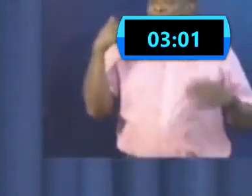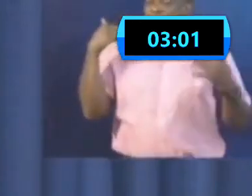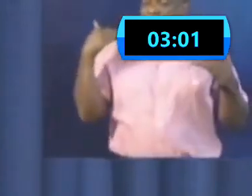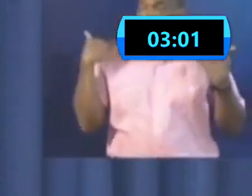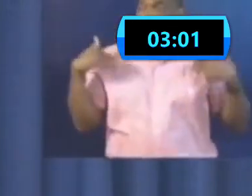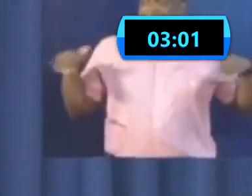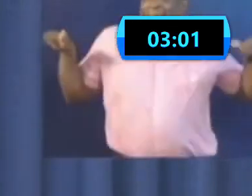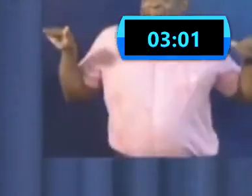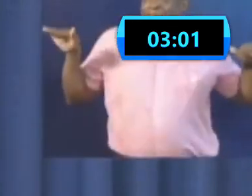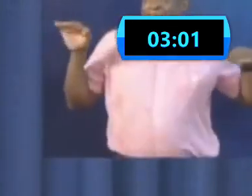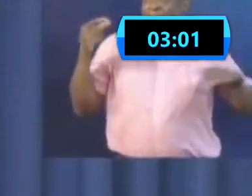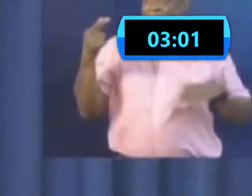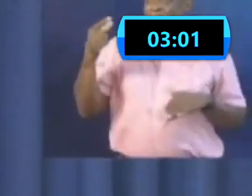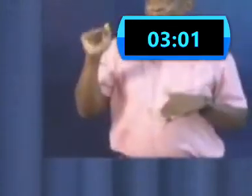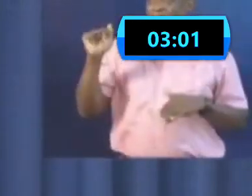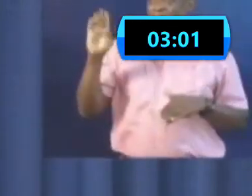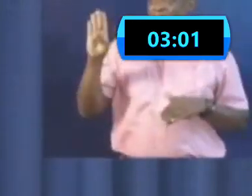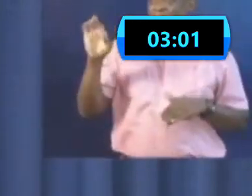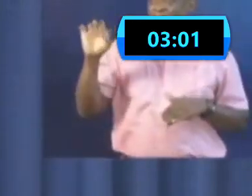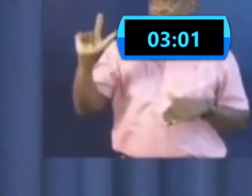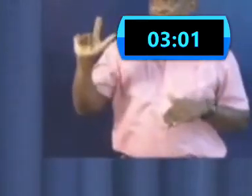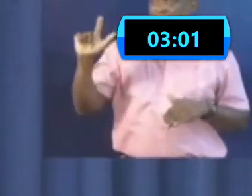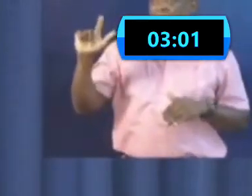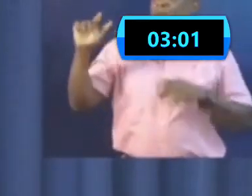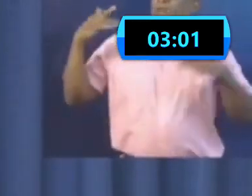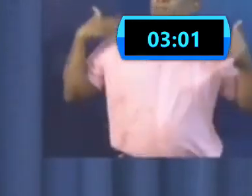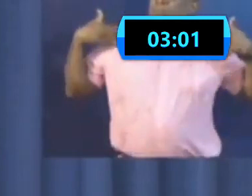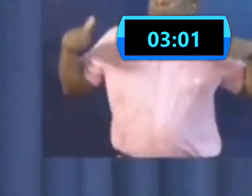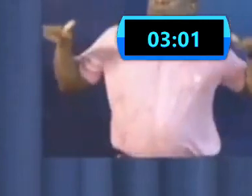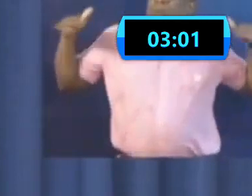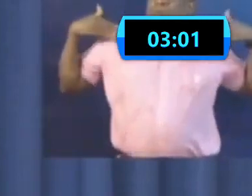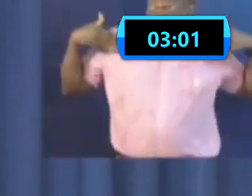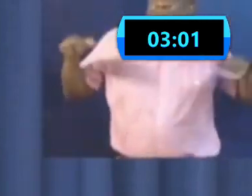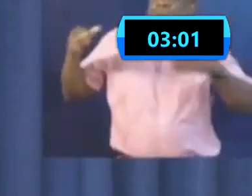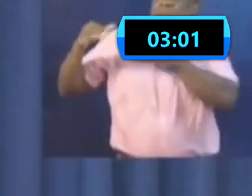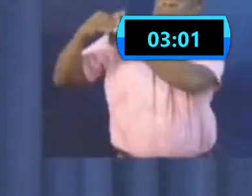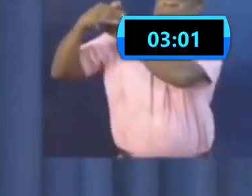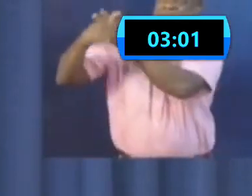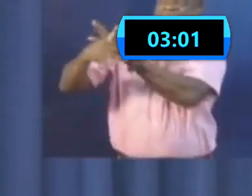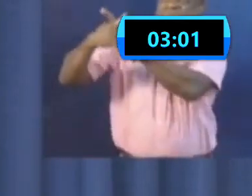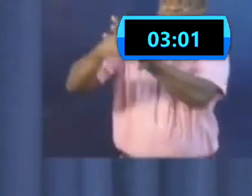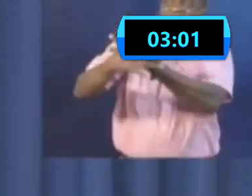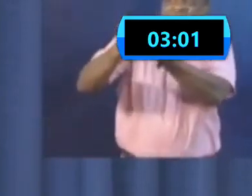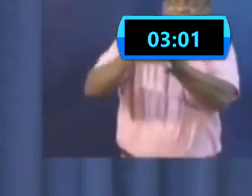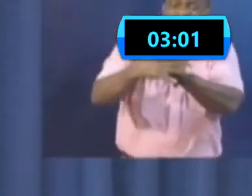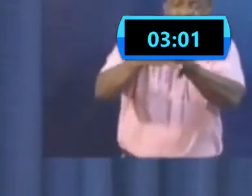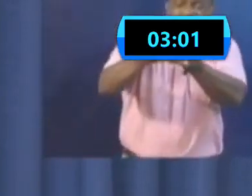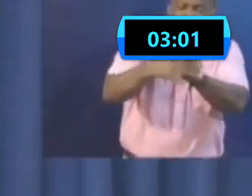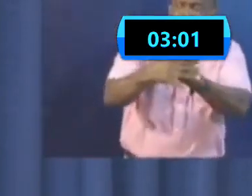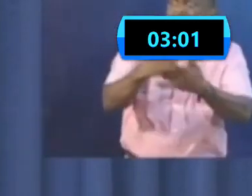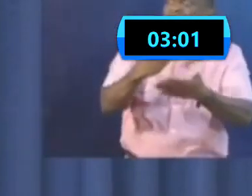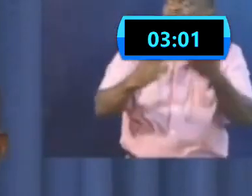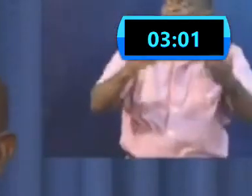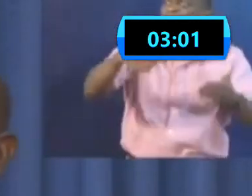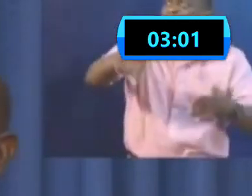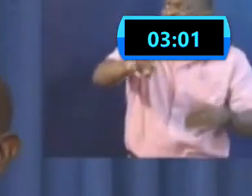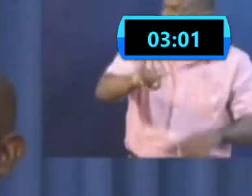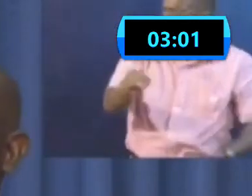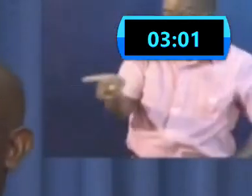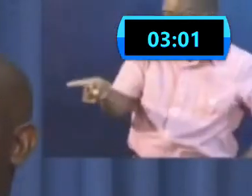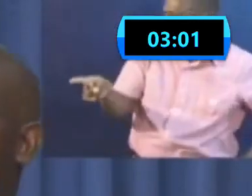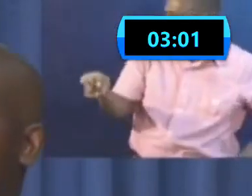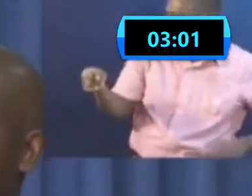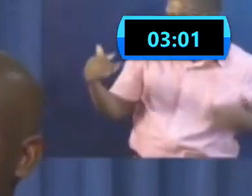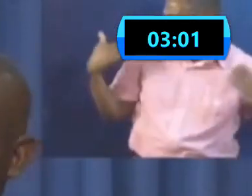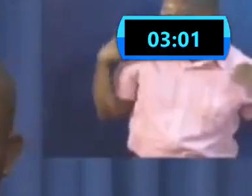So let us just do what is reasonable. And more importantly, we are lucky that there are